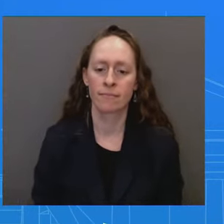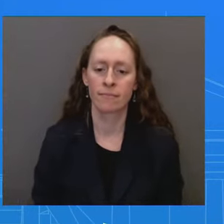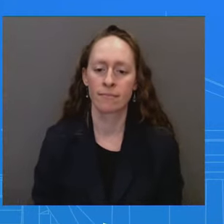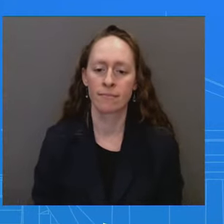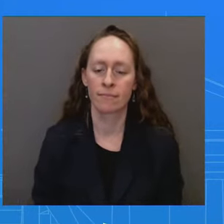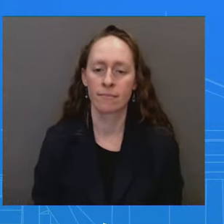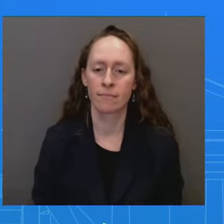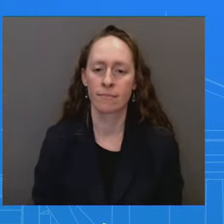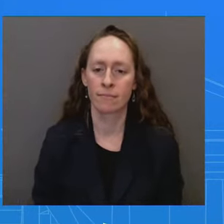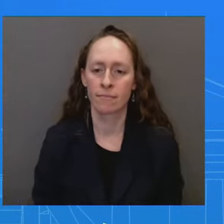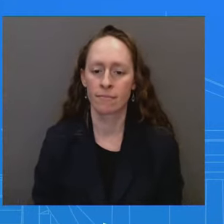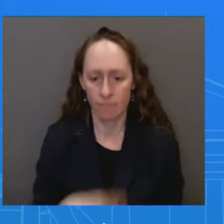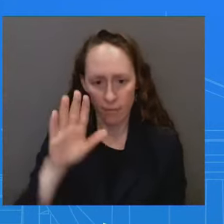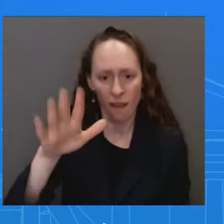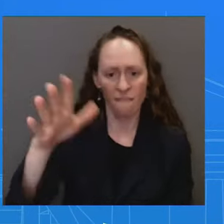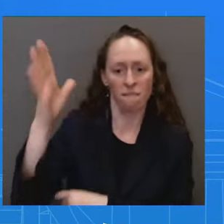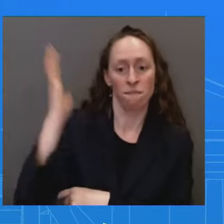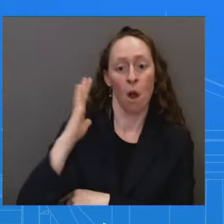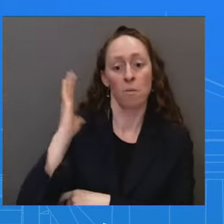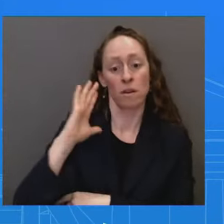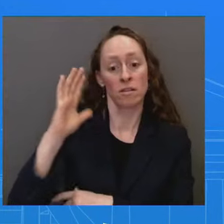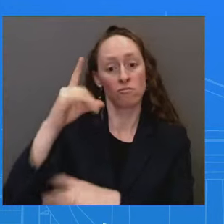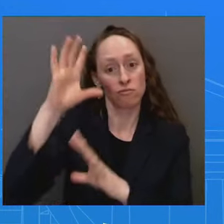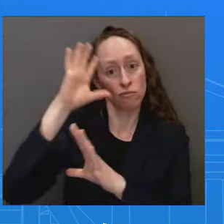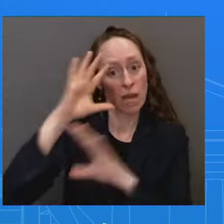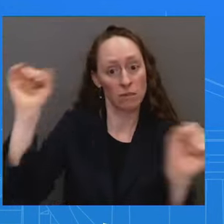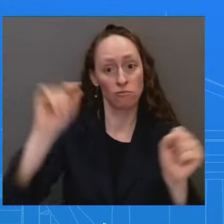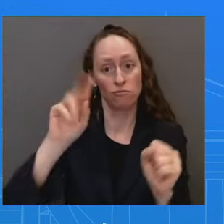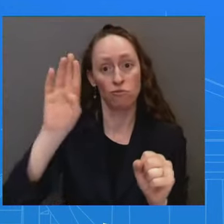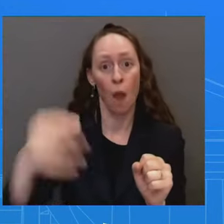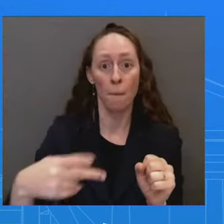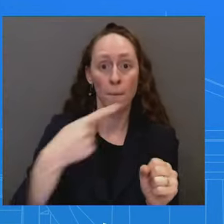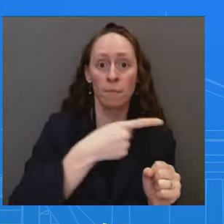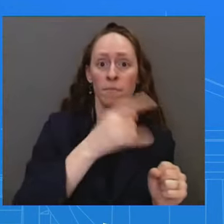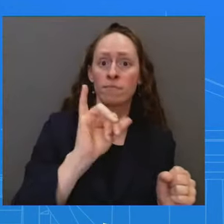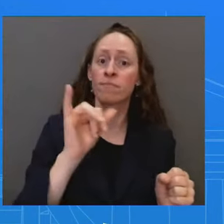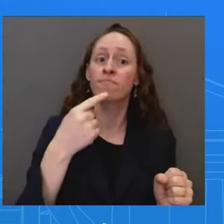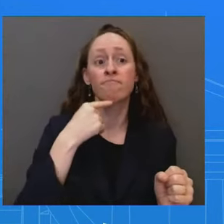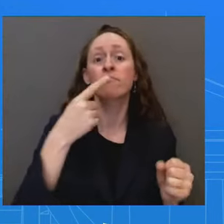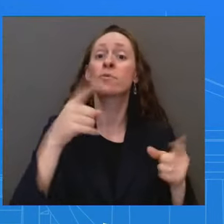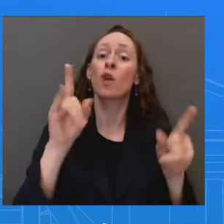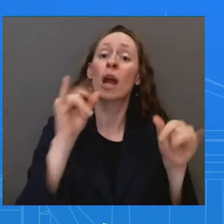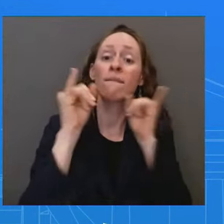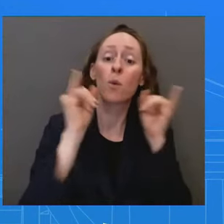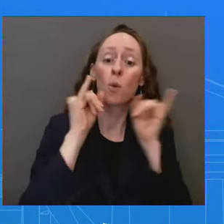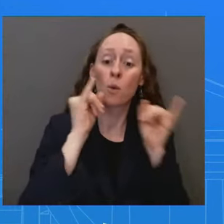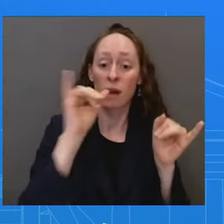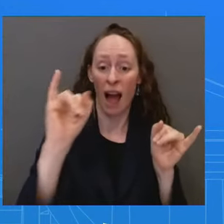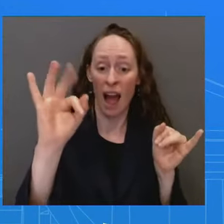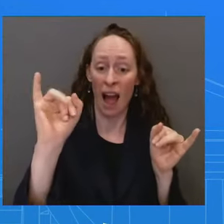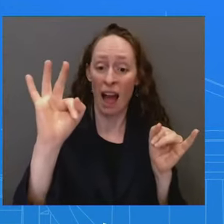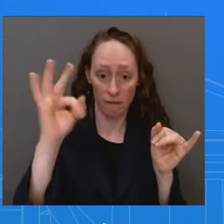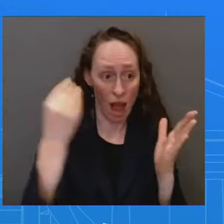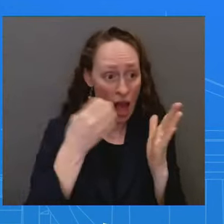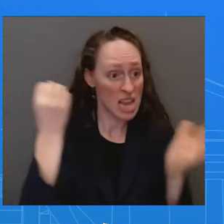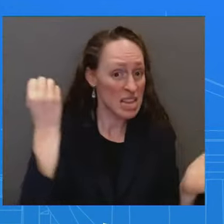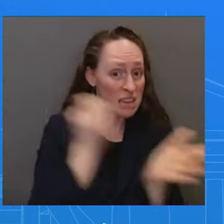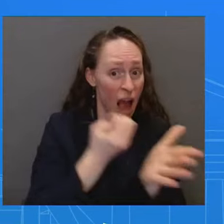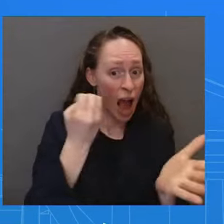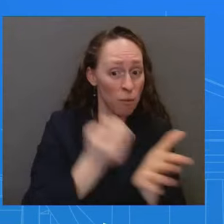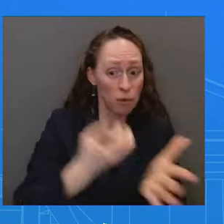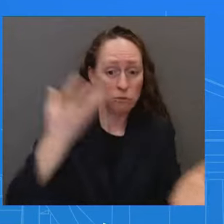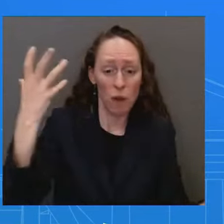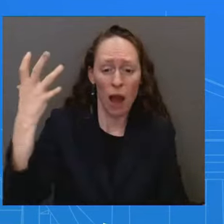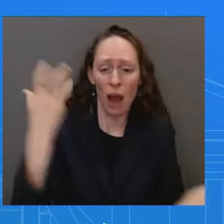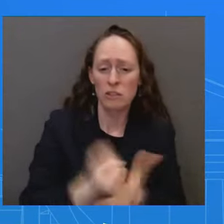yesterday that he hopes that if there is an economic downturn, that it'll happen in the next 12 months. And I'm wondering if the White House has any reaction to